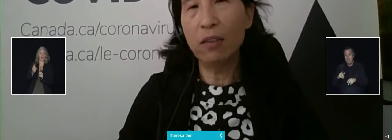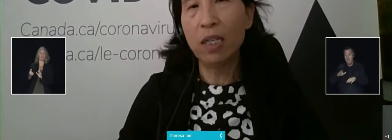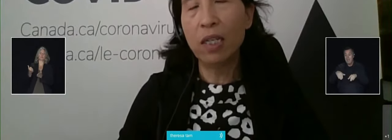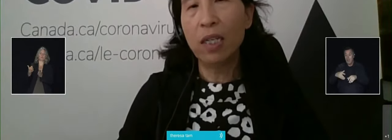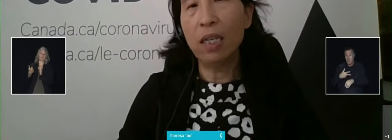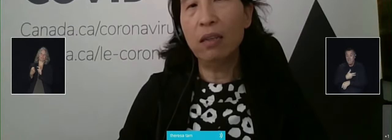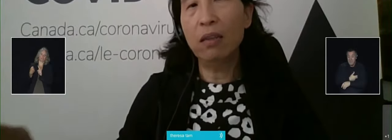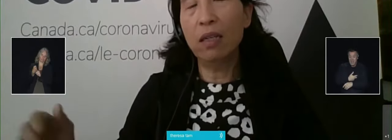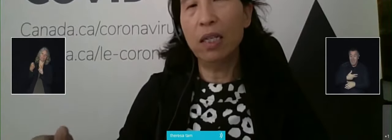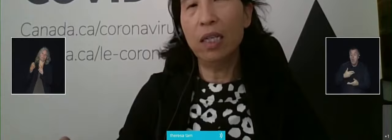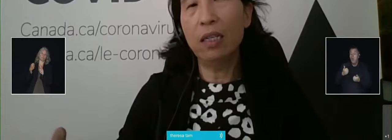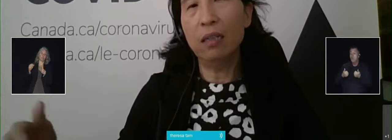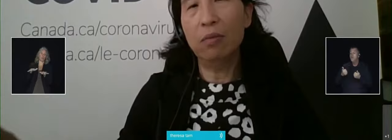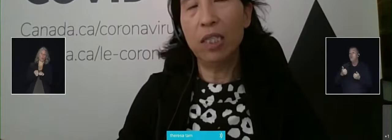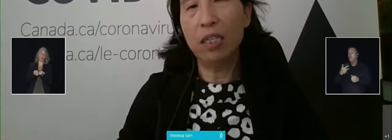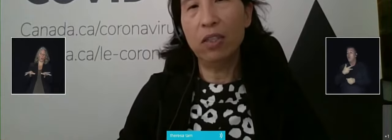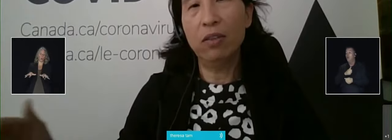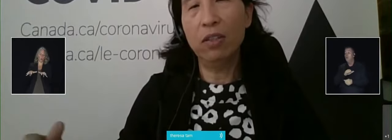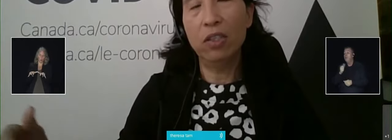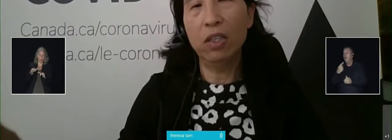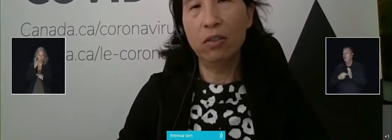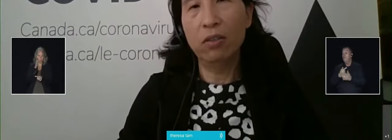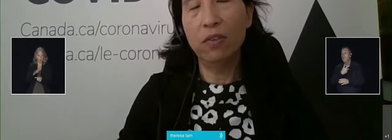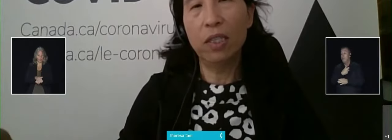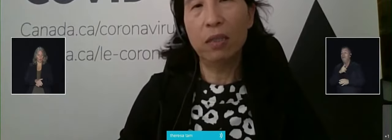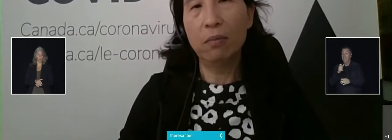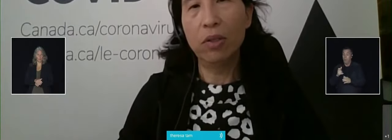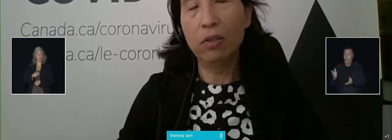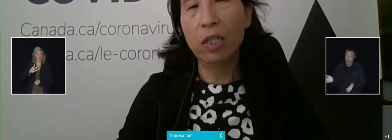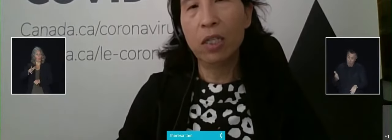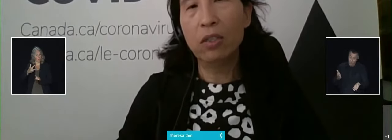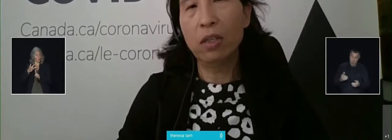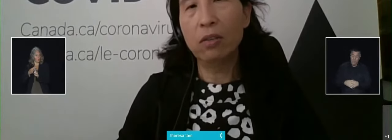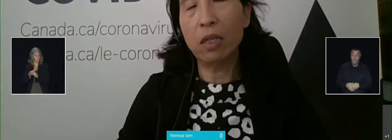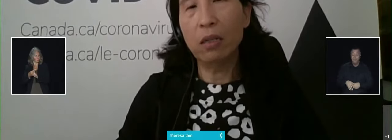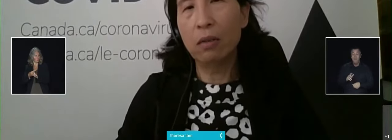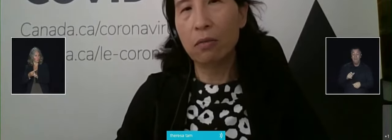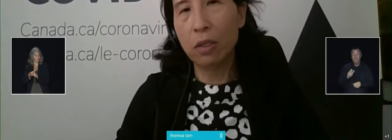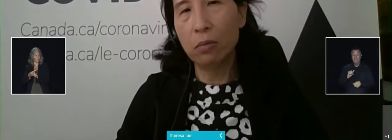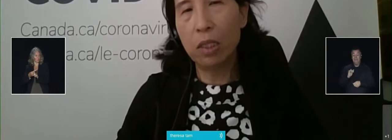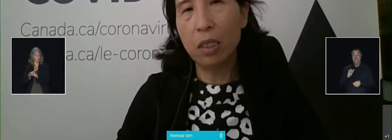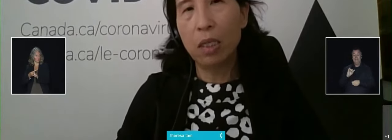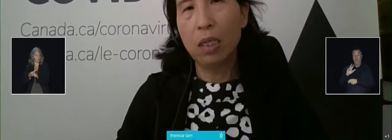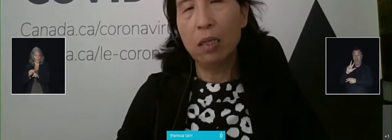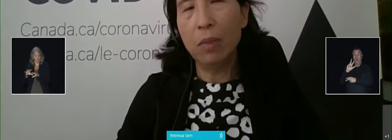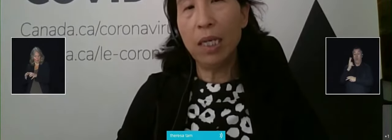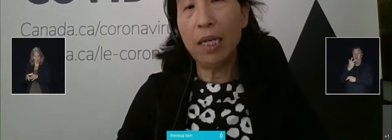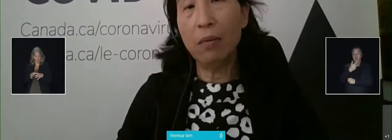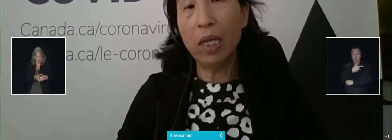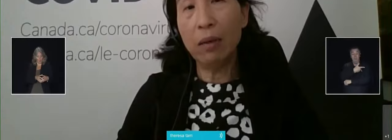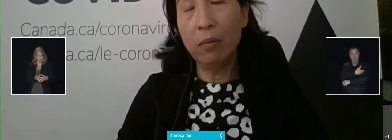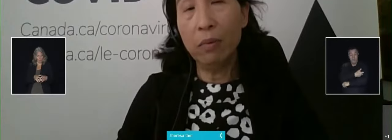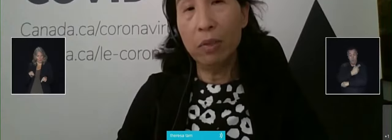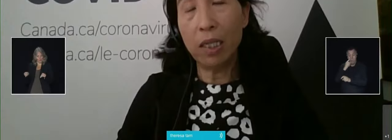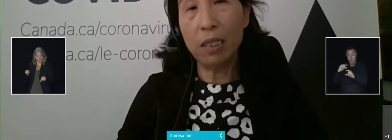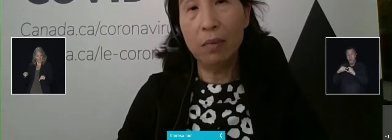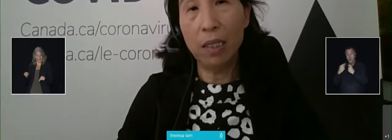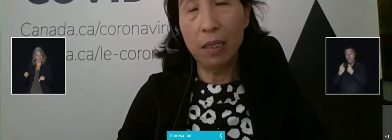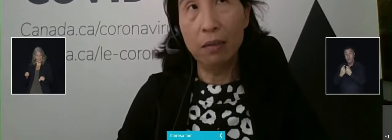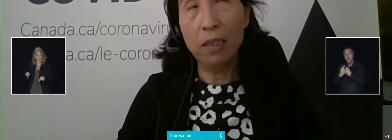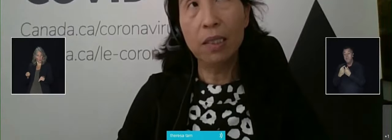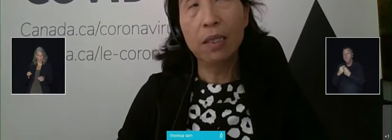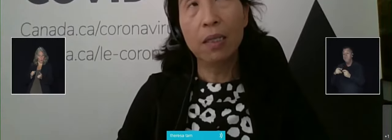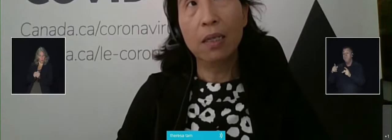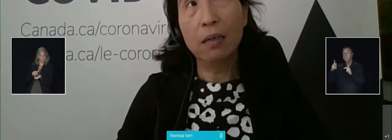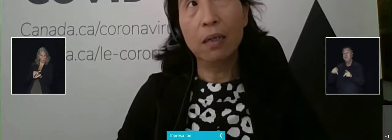with a driven wave. A third layer of protection, a third dose, for example, to those other groups may help them protect